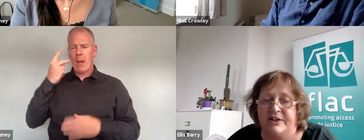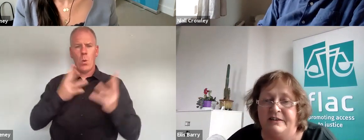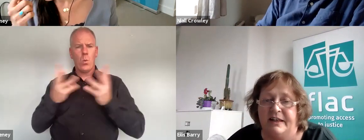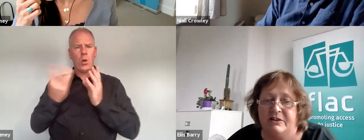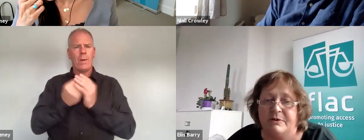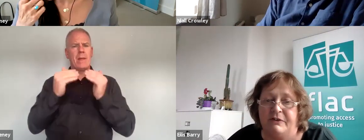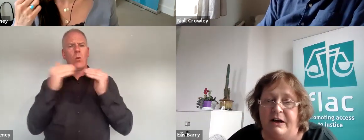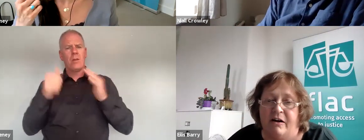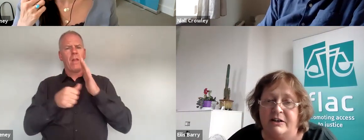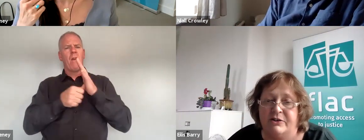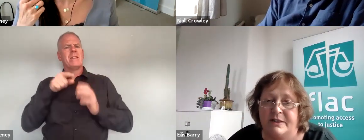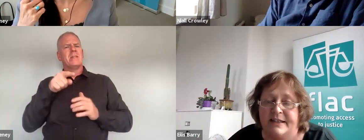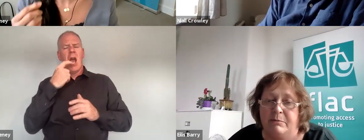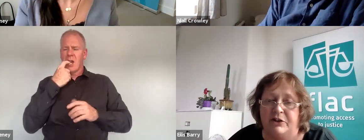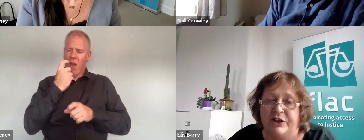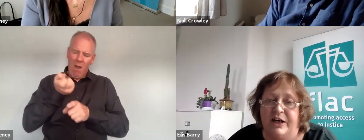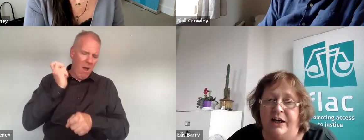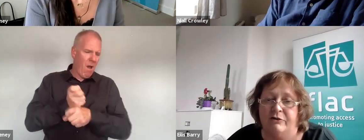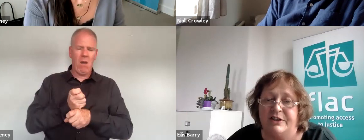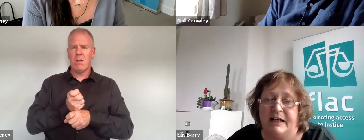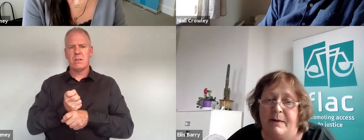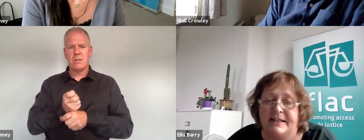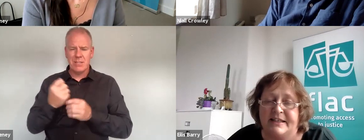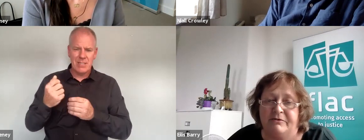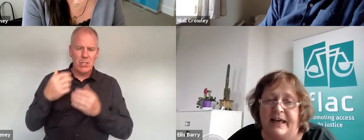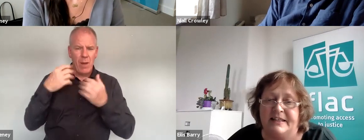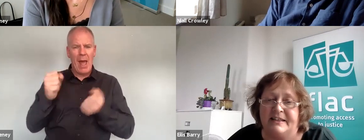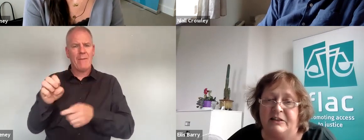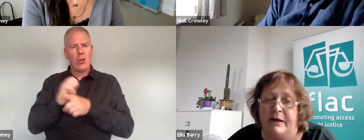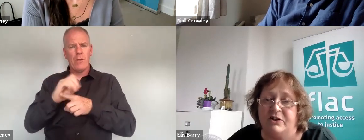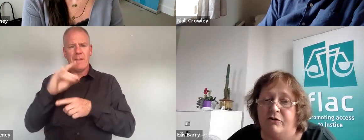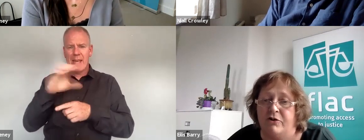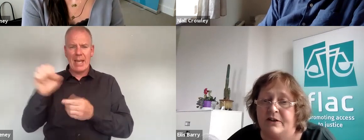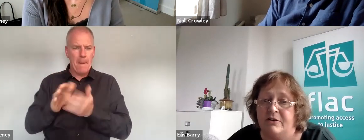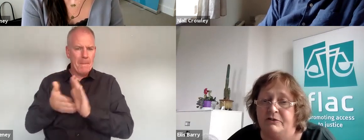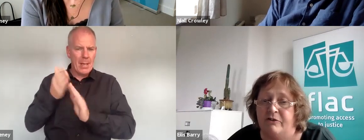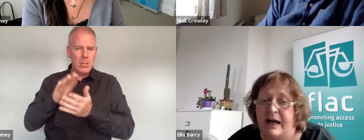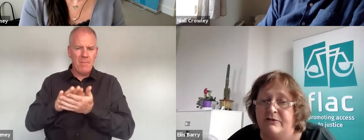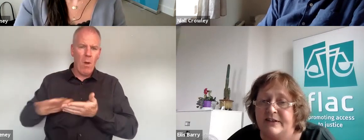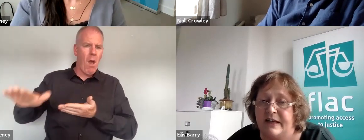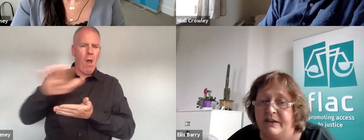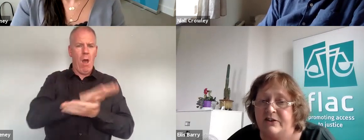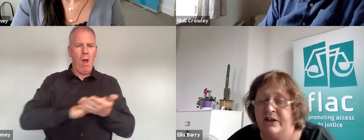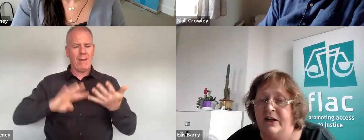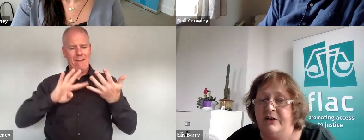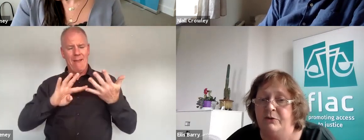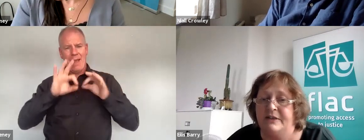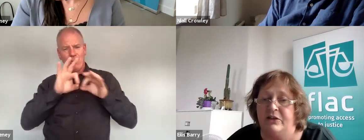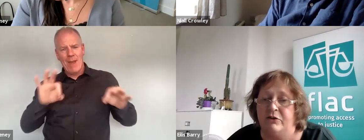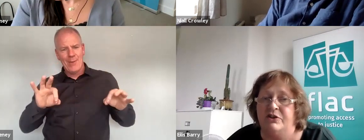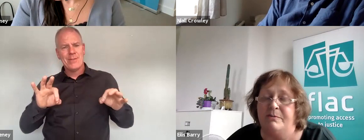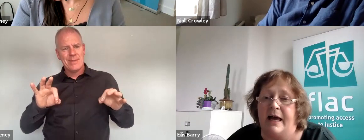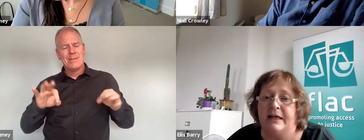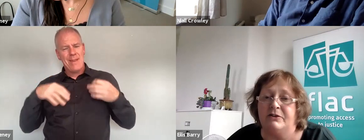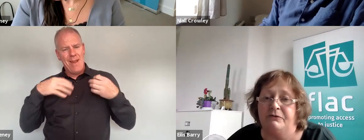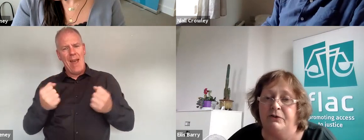authority that it was very hard to establish a critical mass of cases that went across all of the grounds and that there was